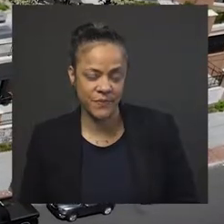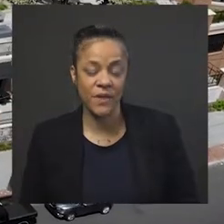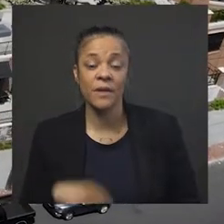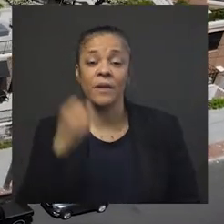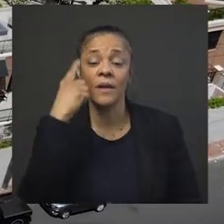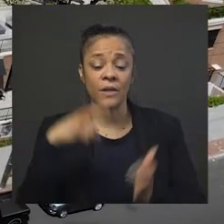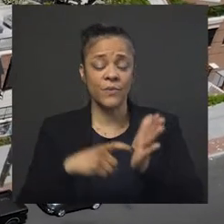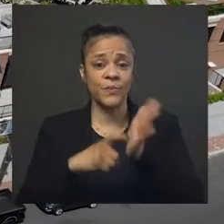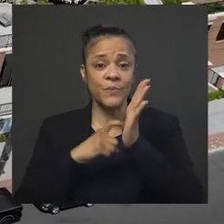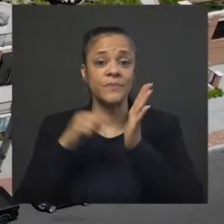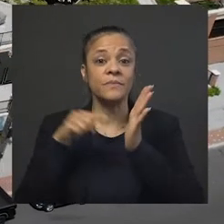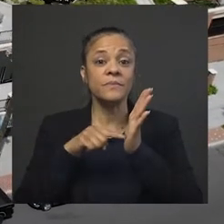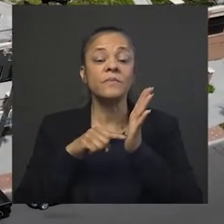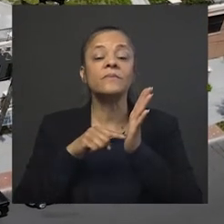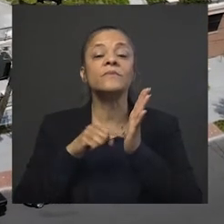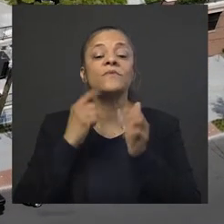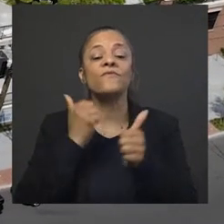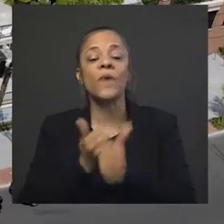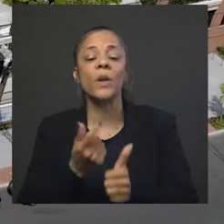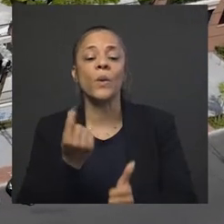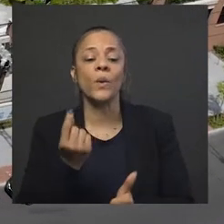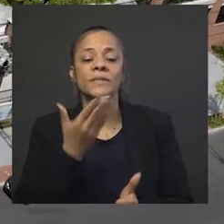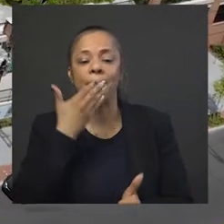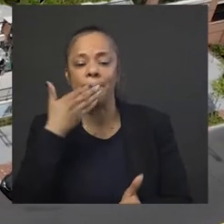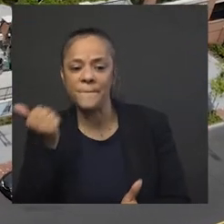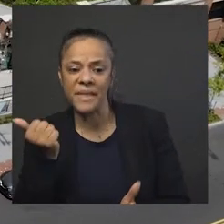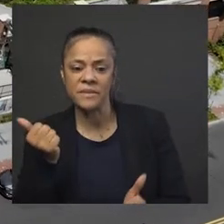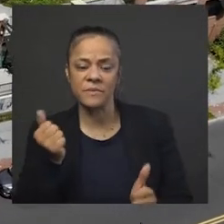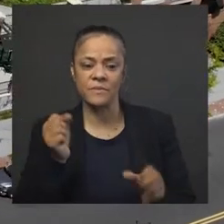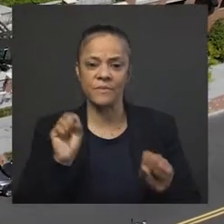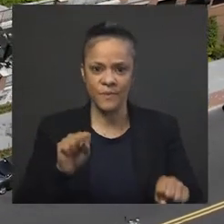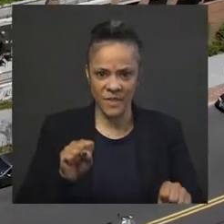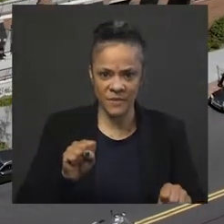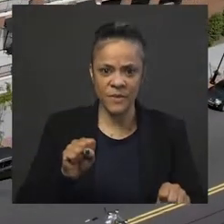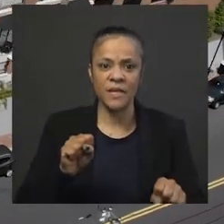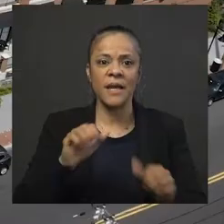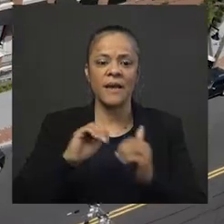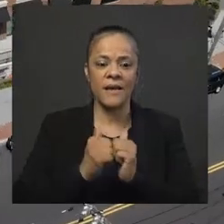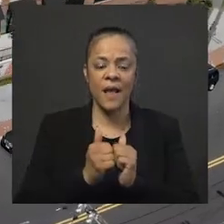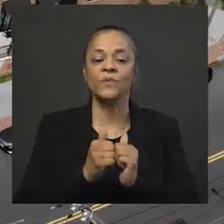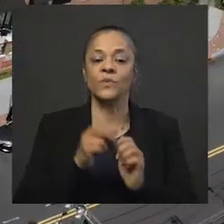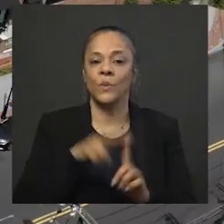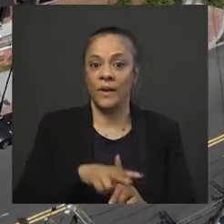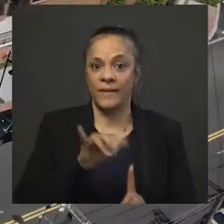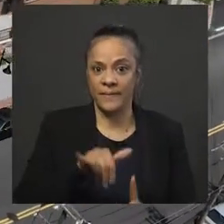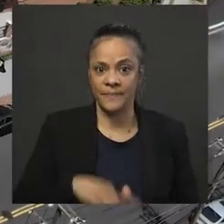The Ordinance uses best practices of creating mixed income developments throughout the City.